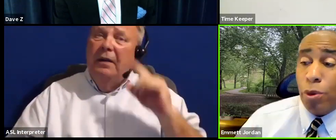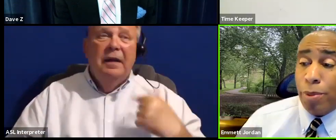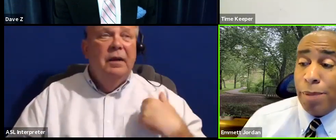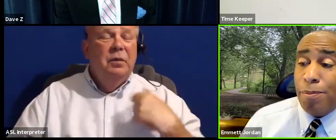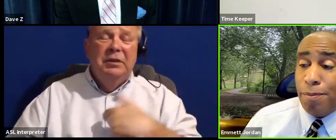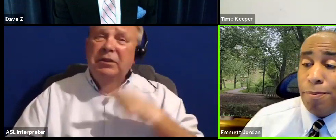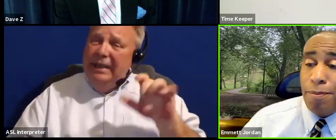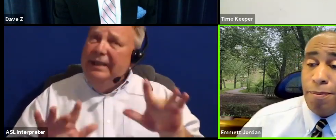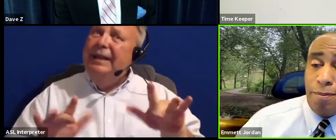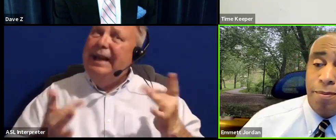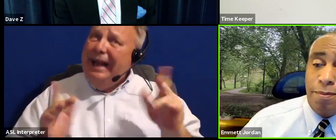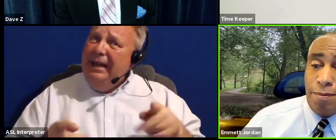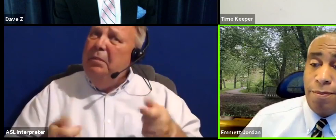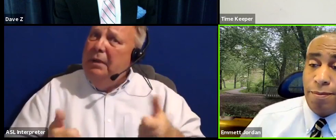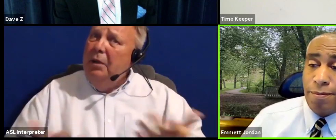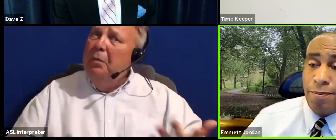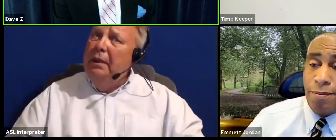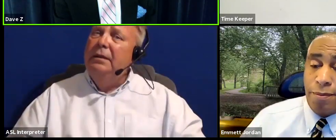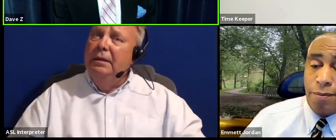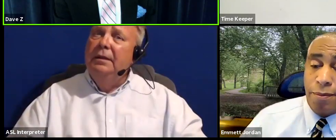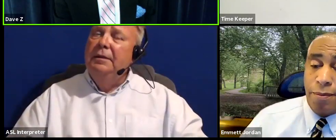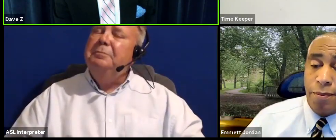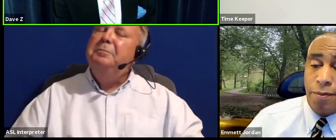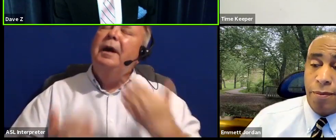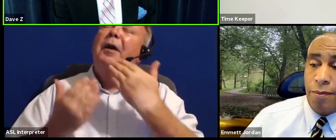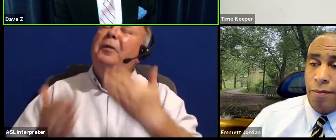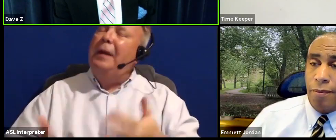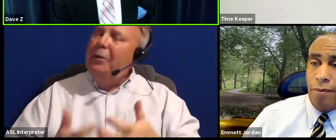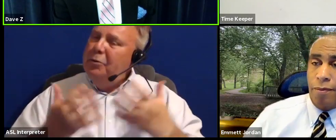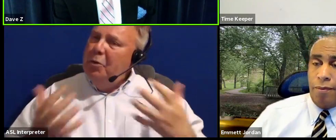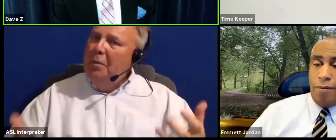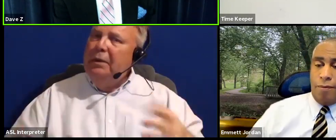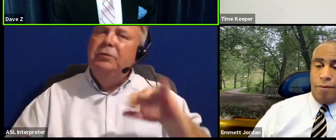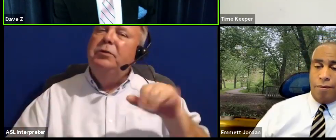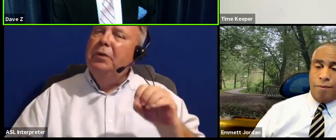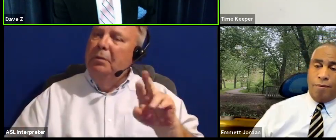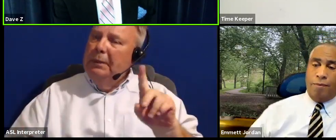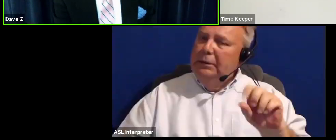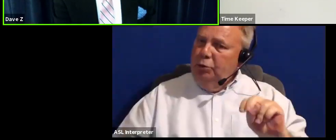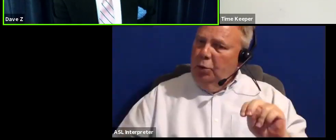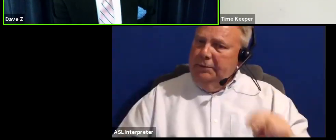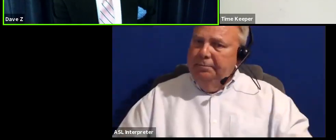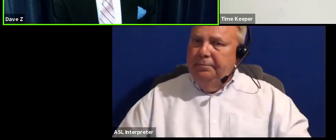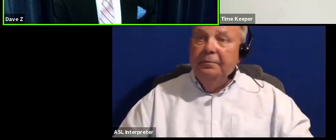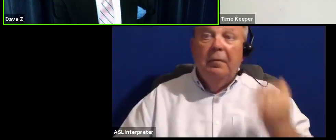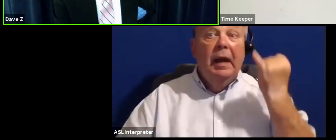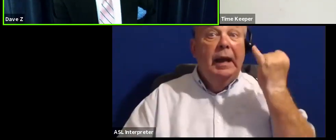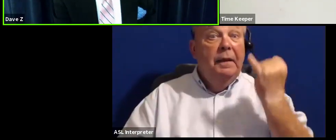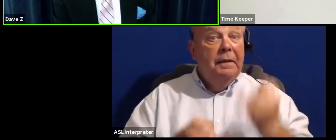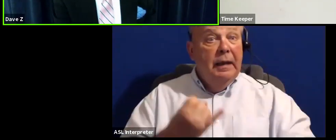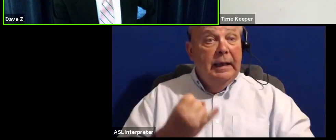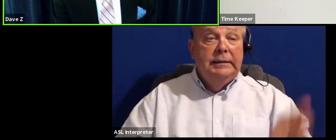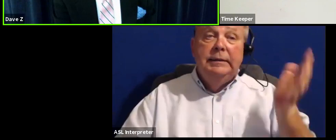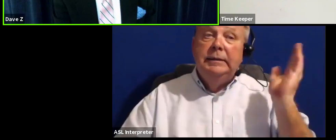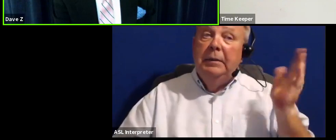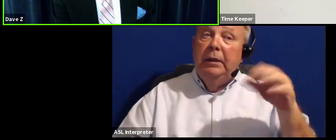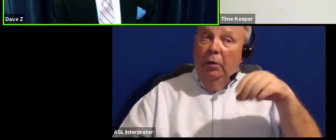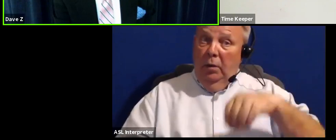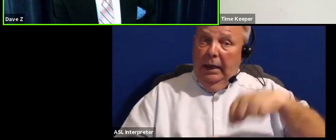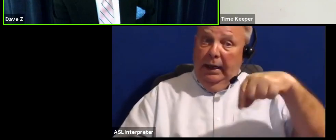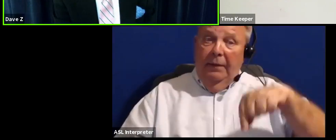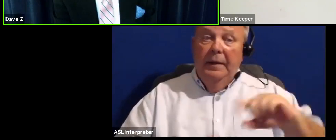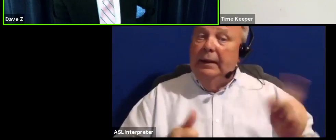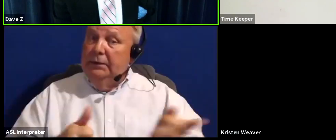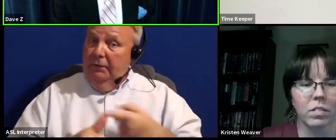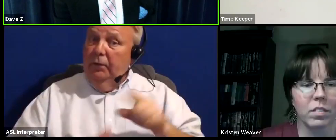lighten up a little bit. Thank you so much, Mr. Jordan. And the last speaker in this first